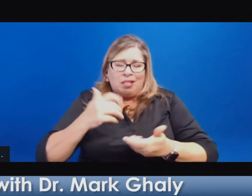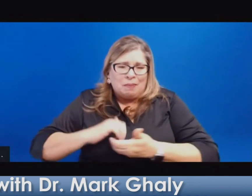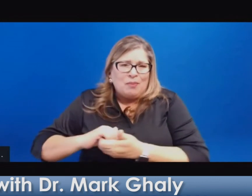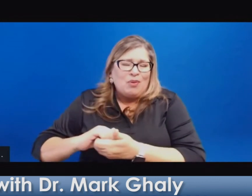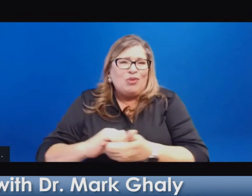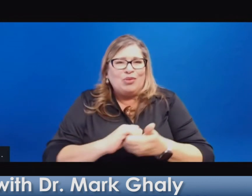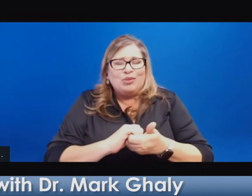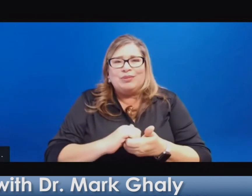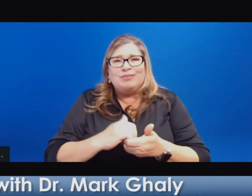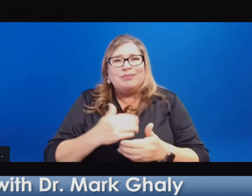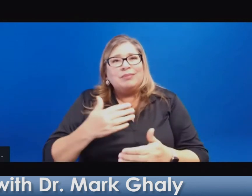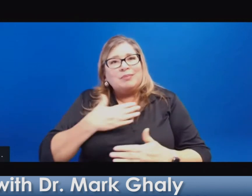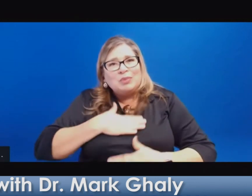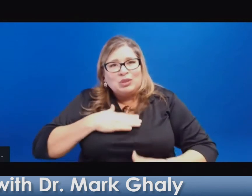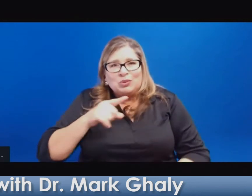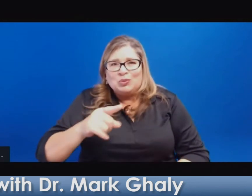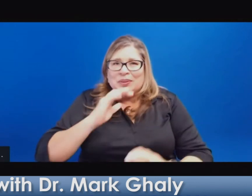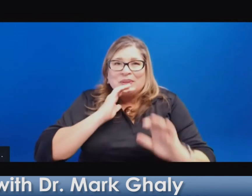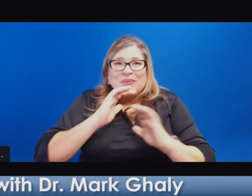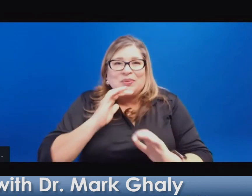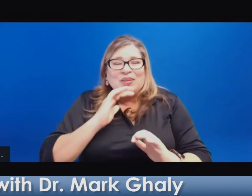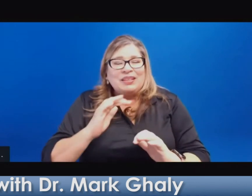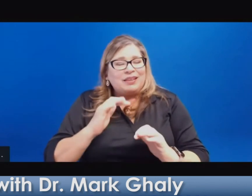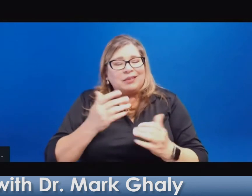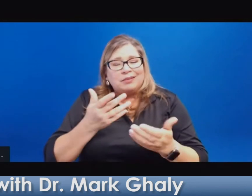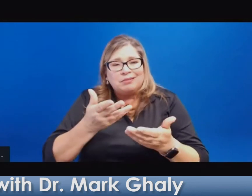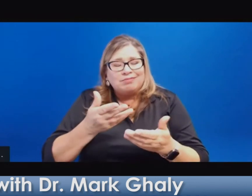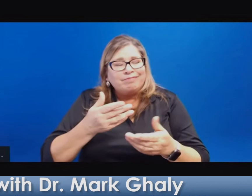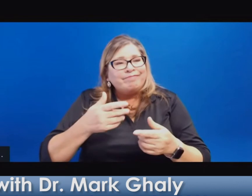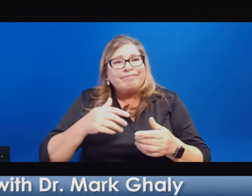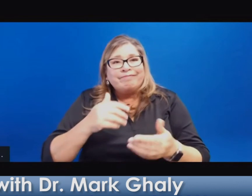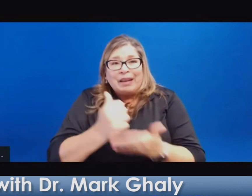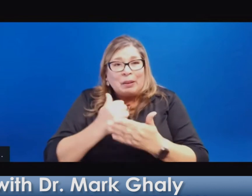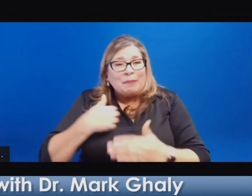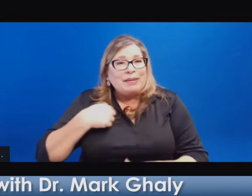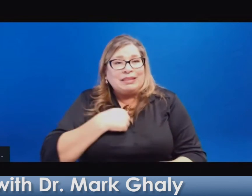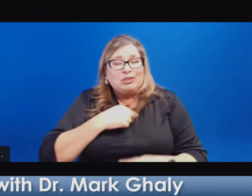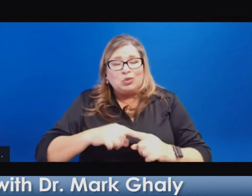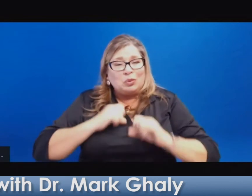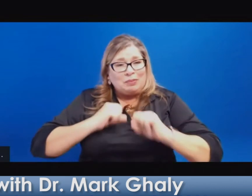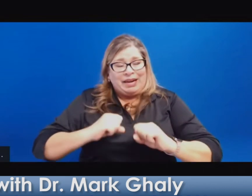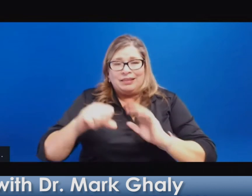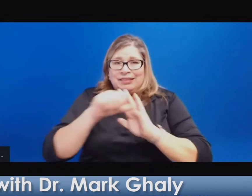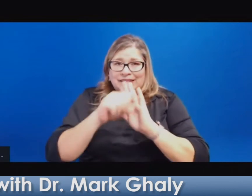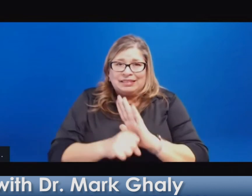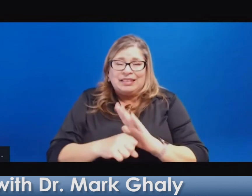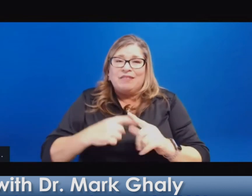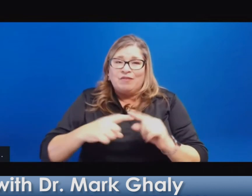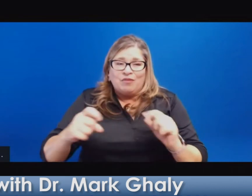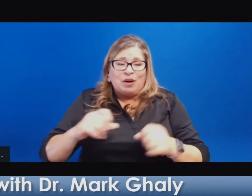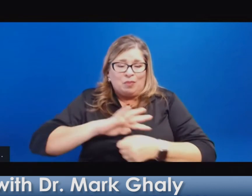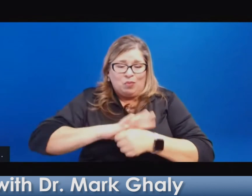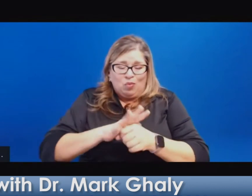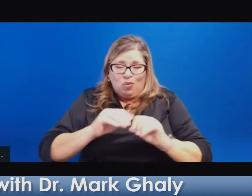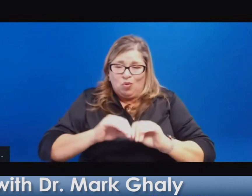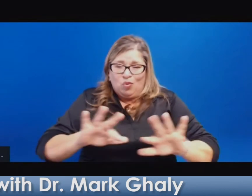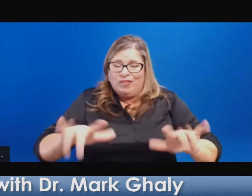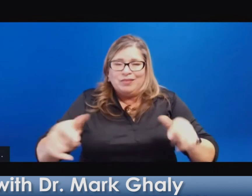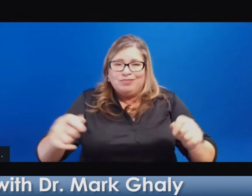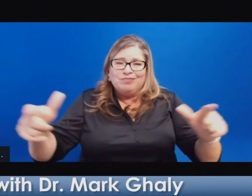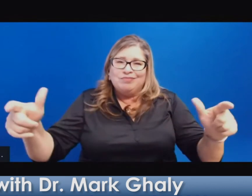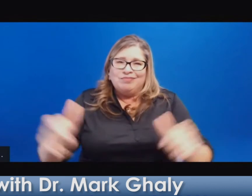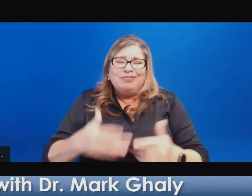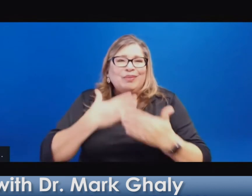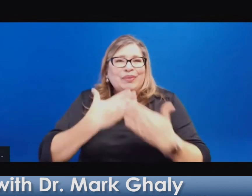and use yourself, choose to, to help protect our, our entire state from COVID. And with that, uh, look